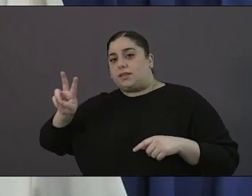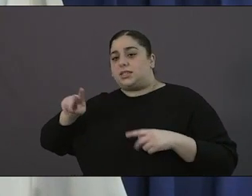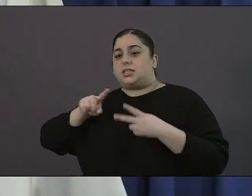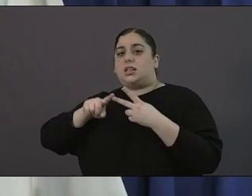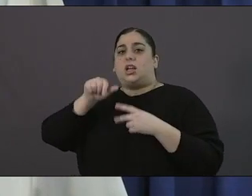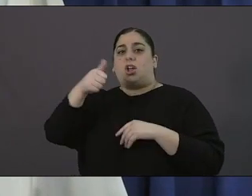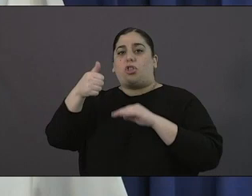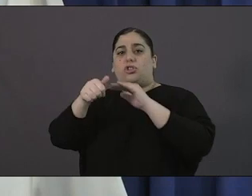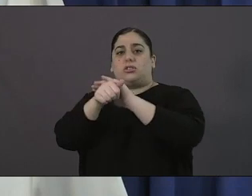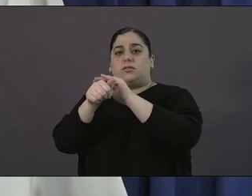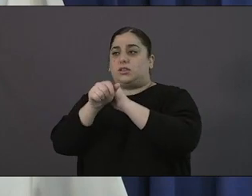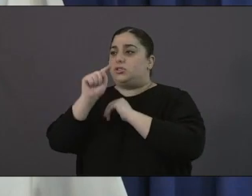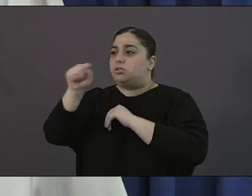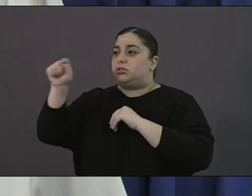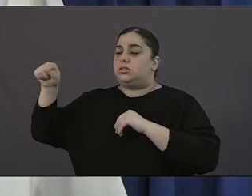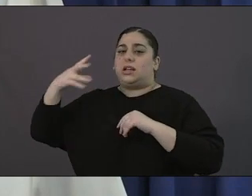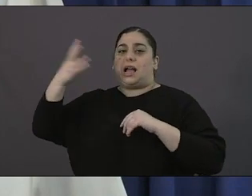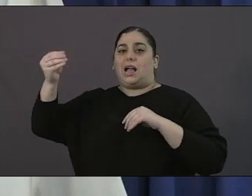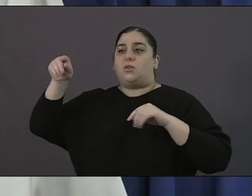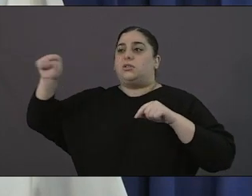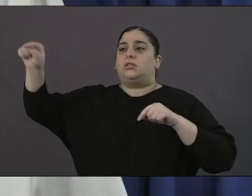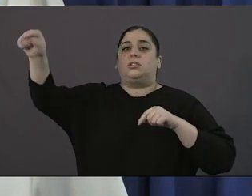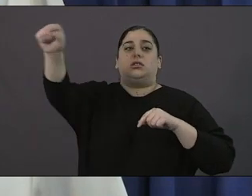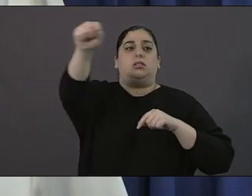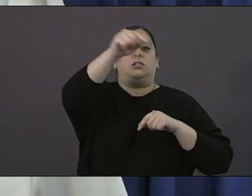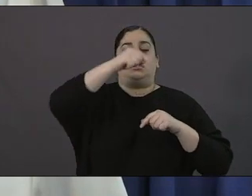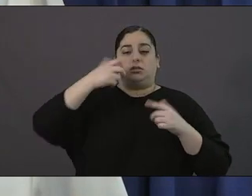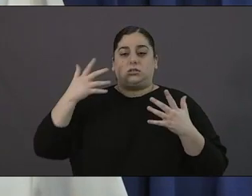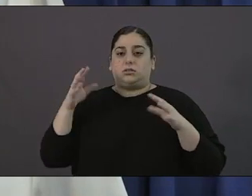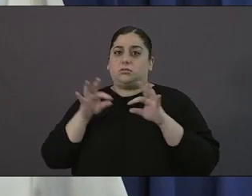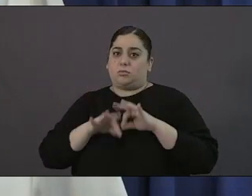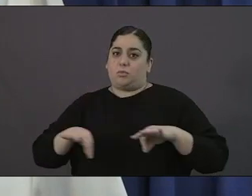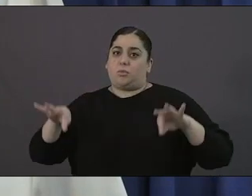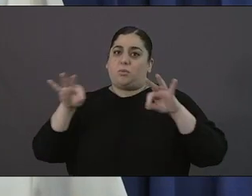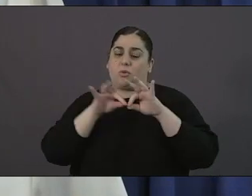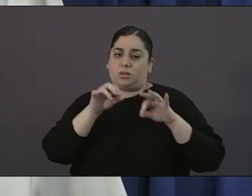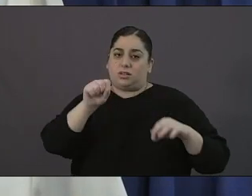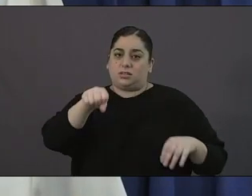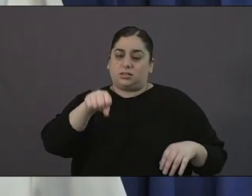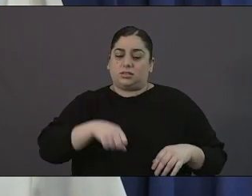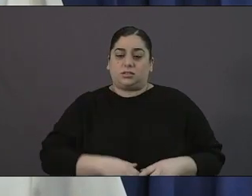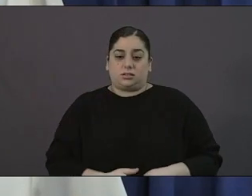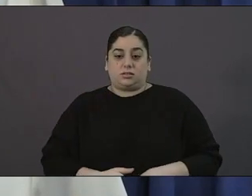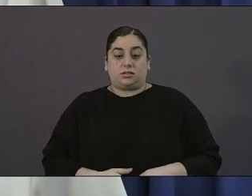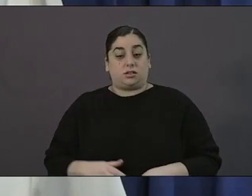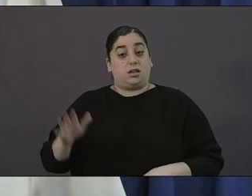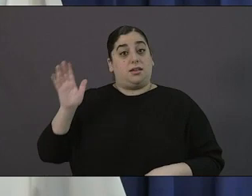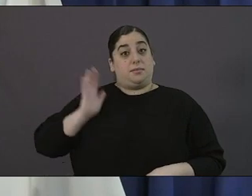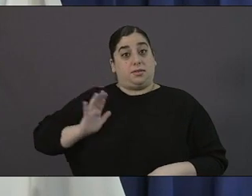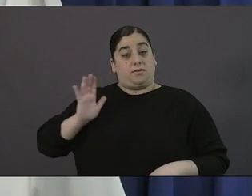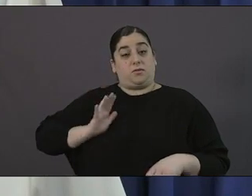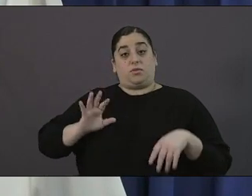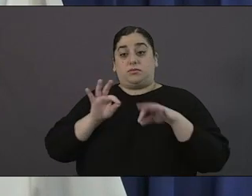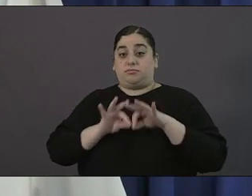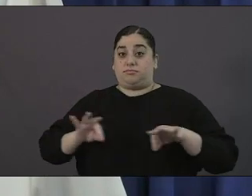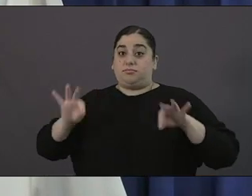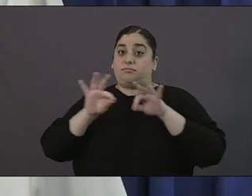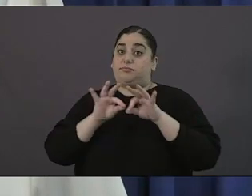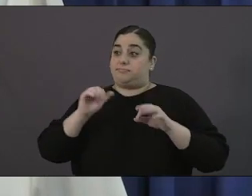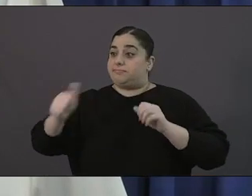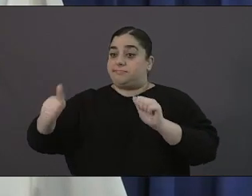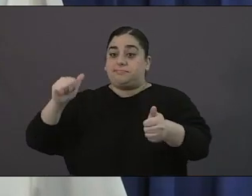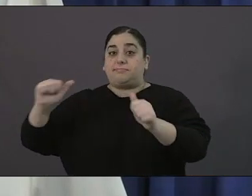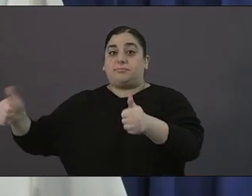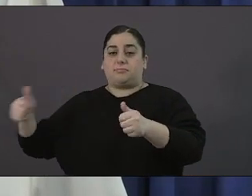other parts of the county is essential it's always been essential but probably more essential now that we're going through covet 19